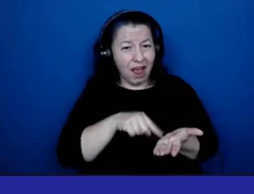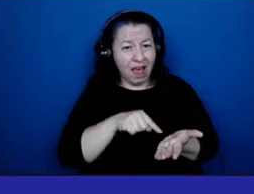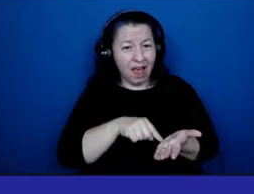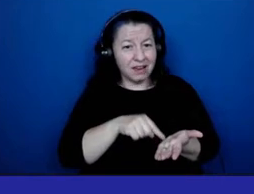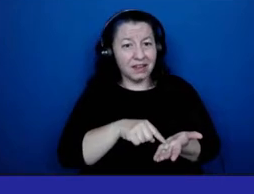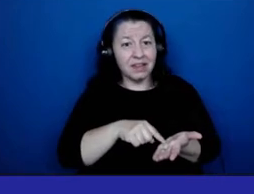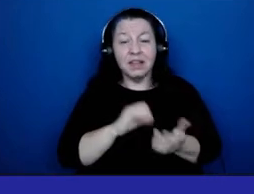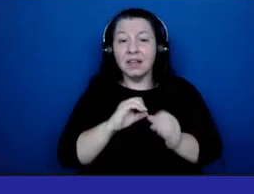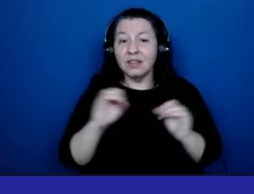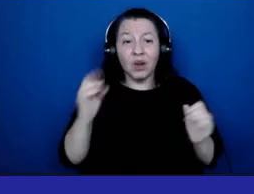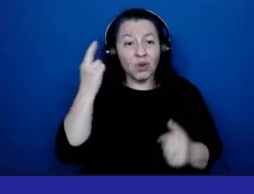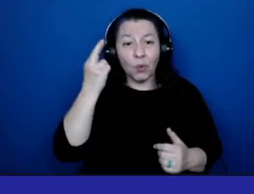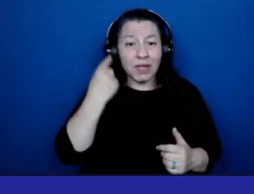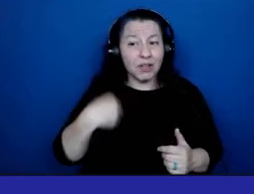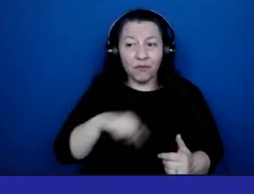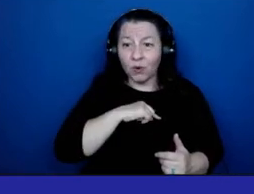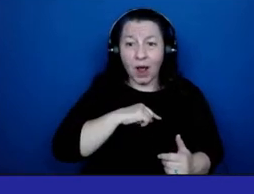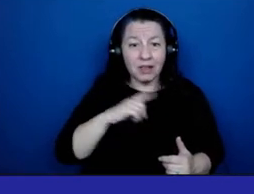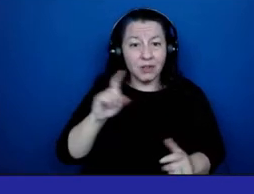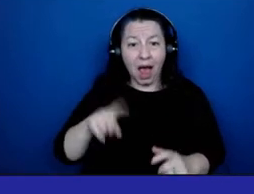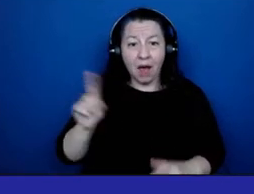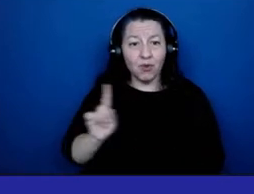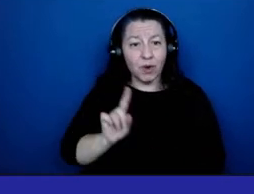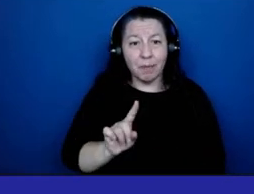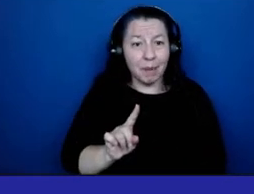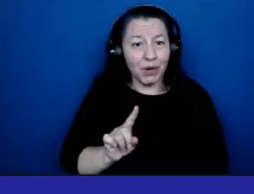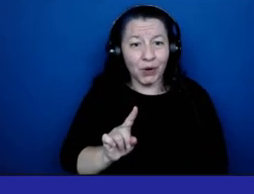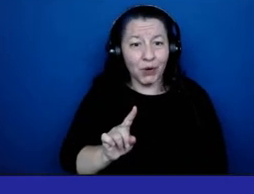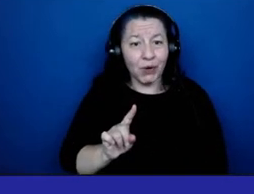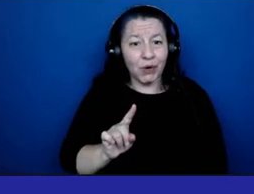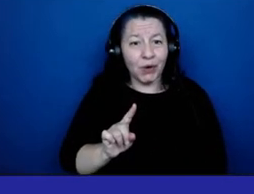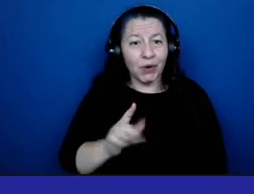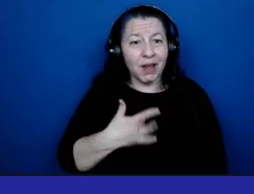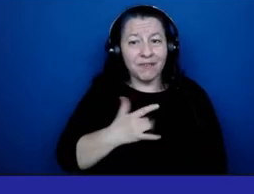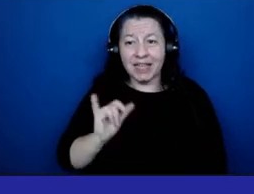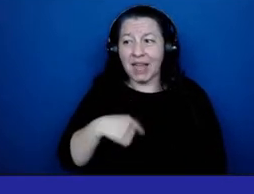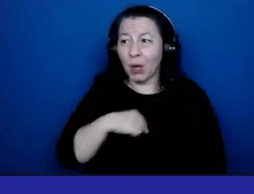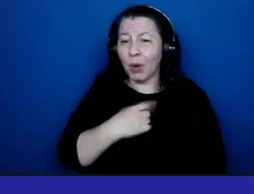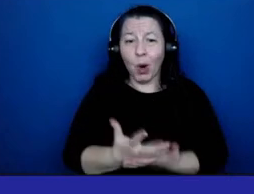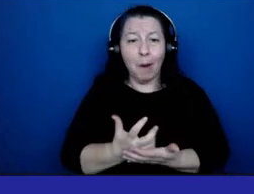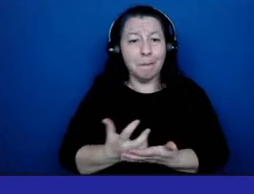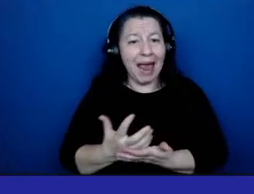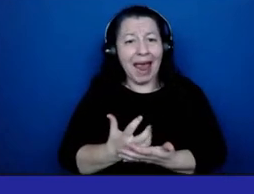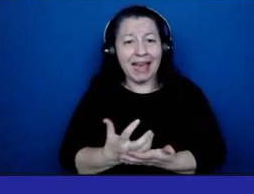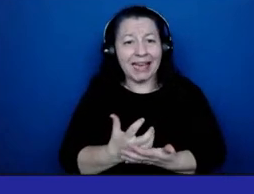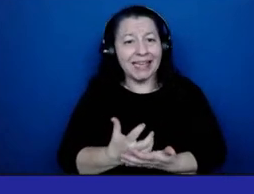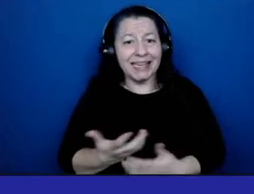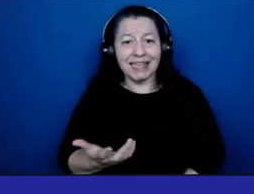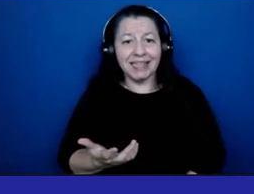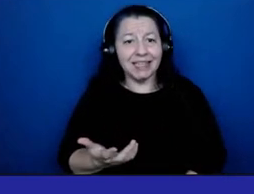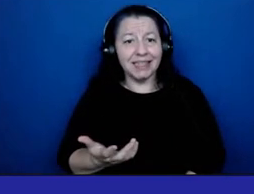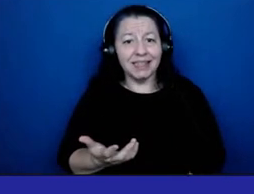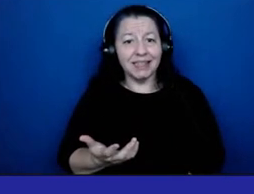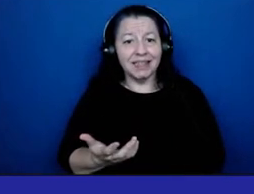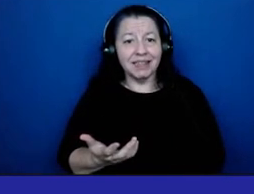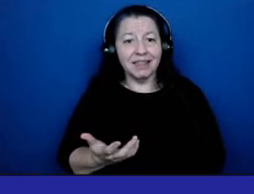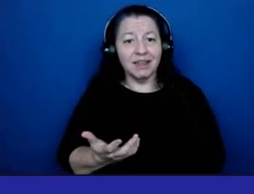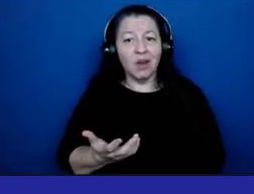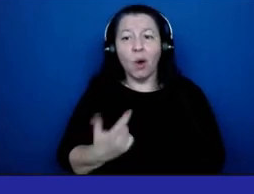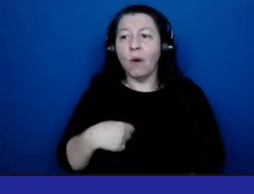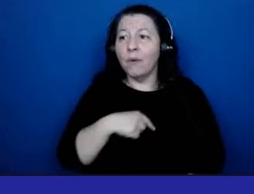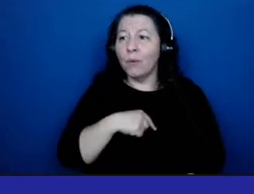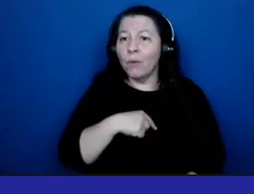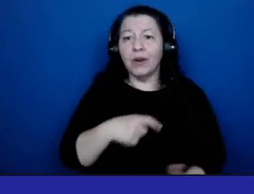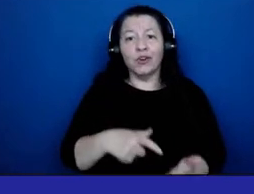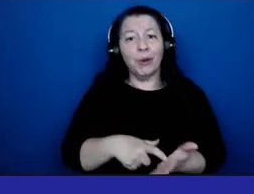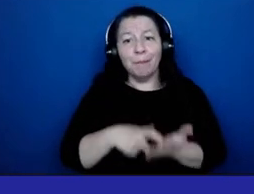for us to be up here feeling that we're begging and we're demanding something,